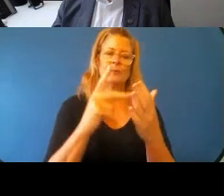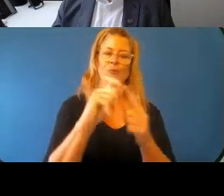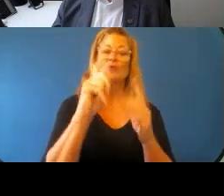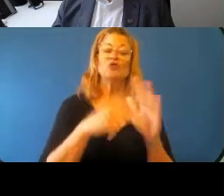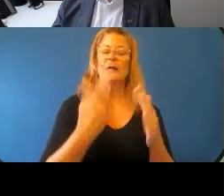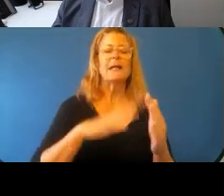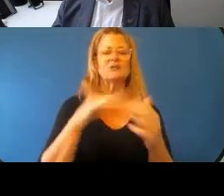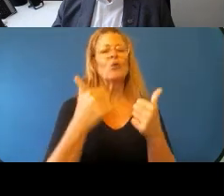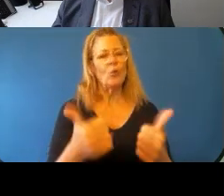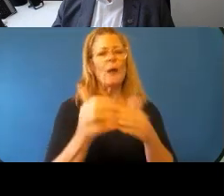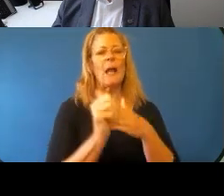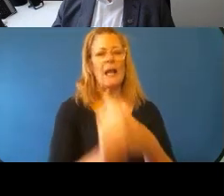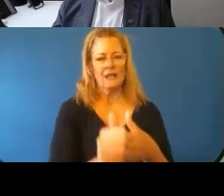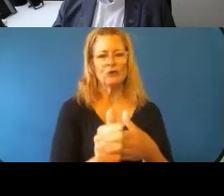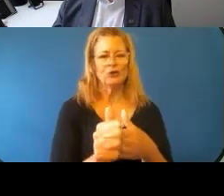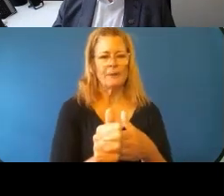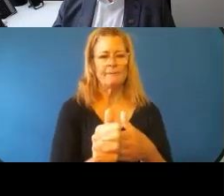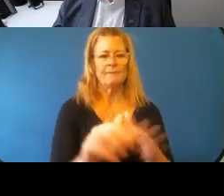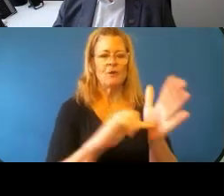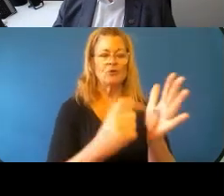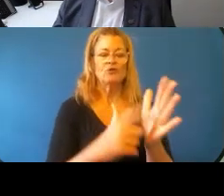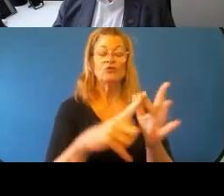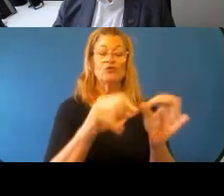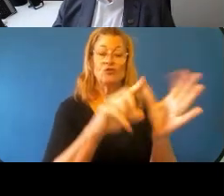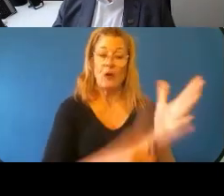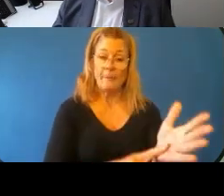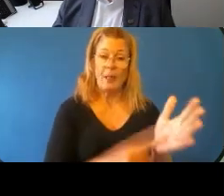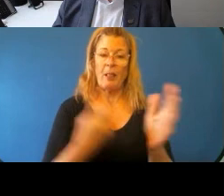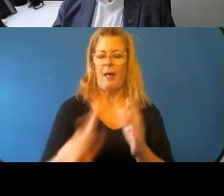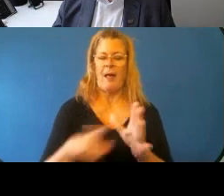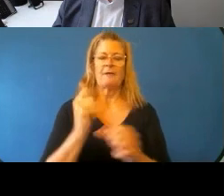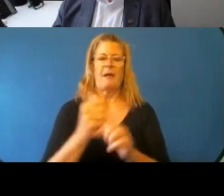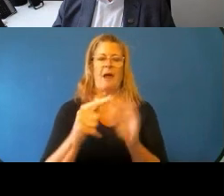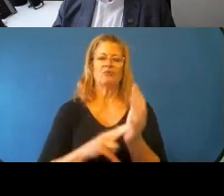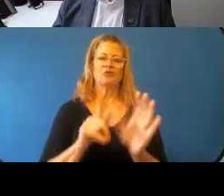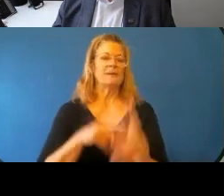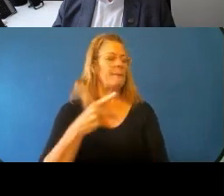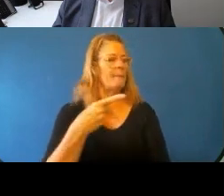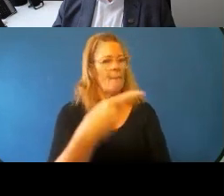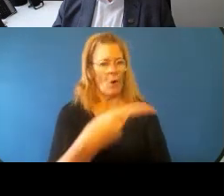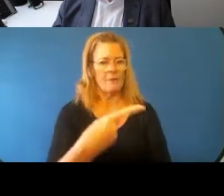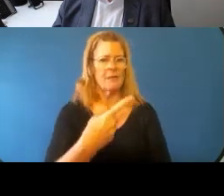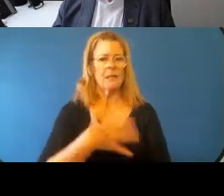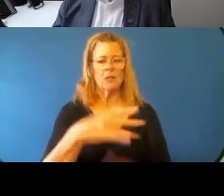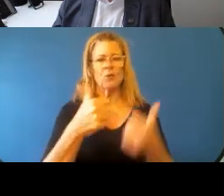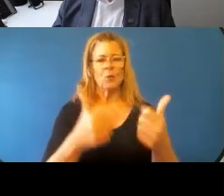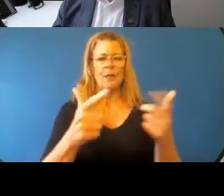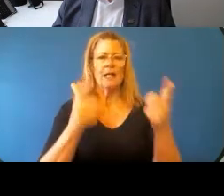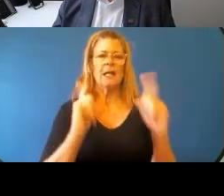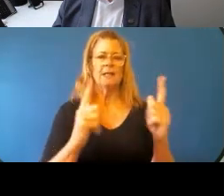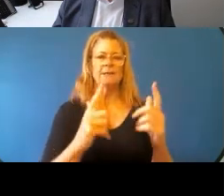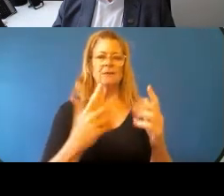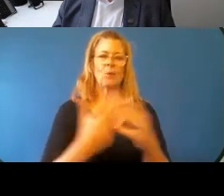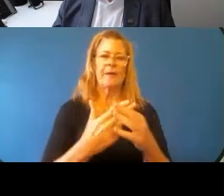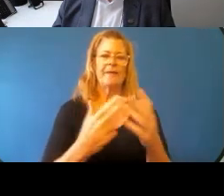whether it's from a tribal point of view or from an agency point of view. If the chiefs or the